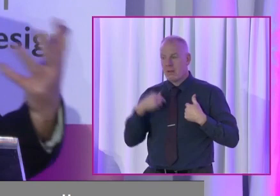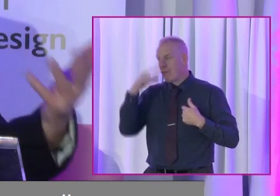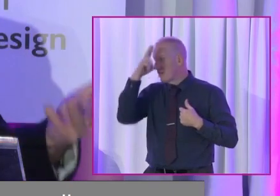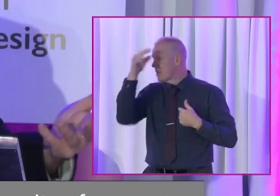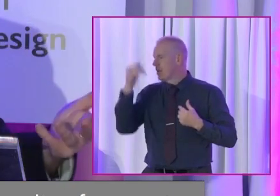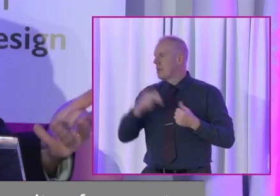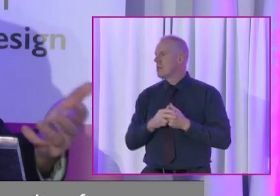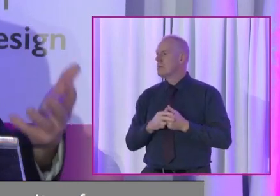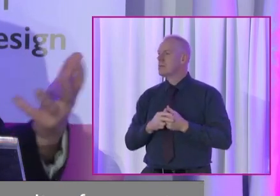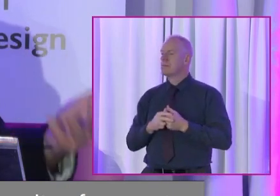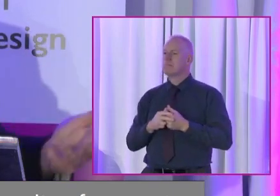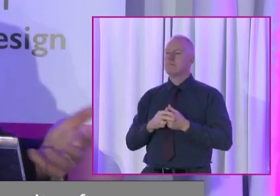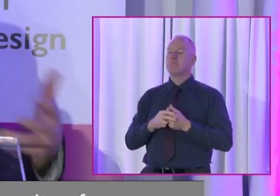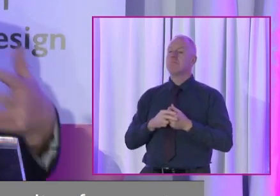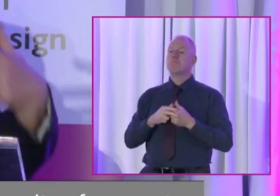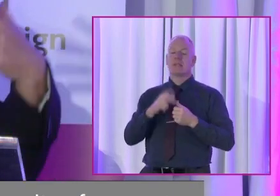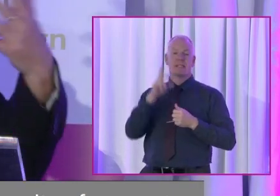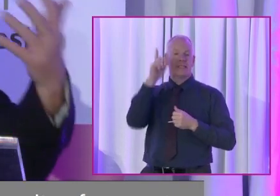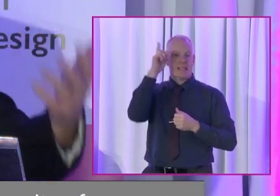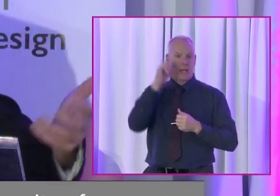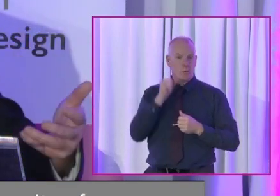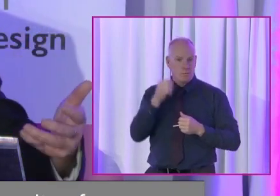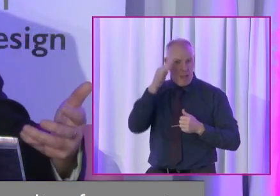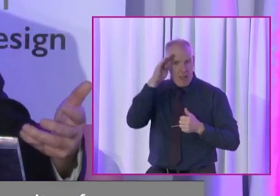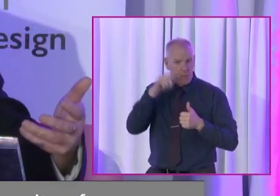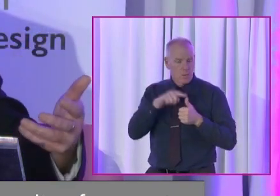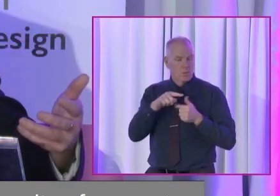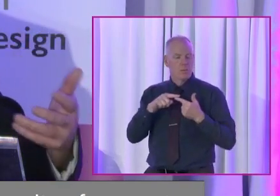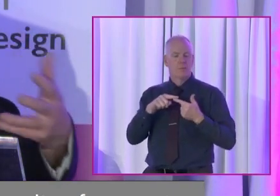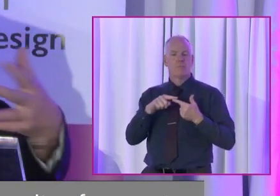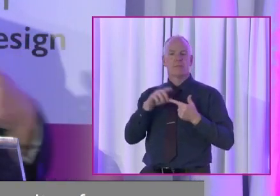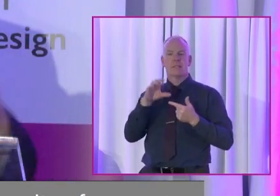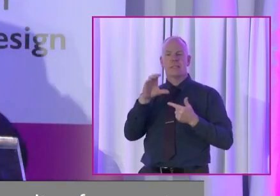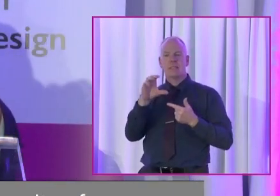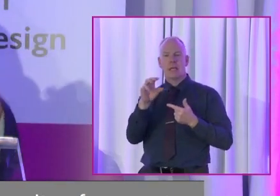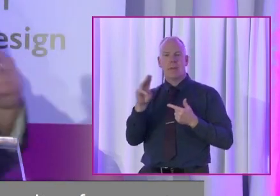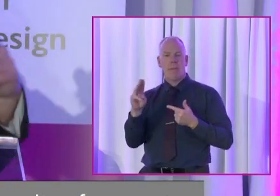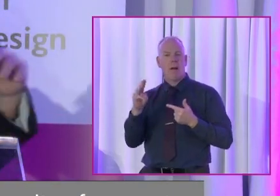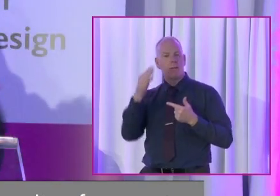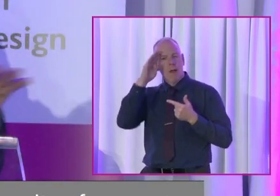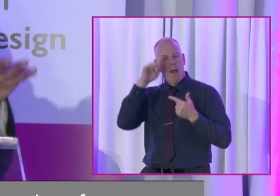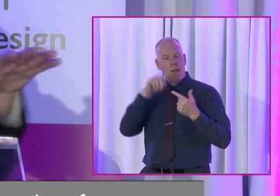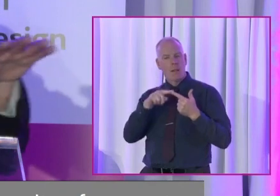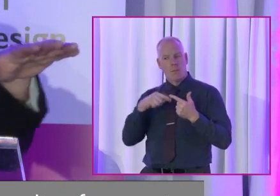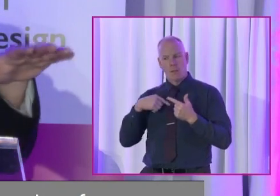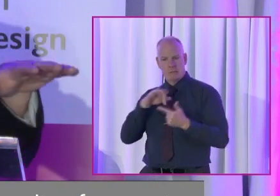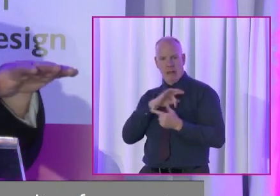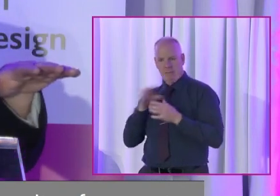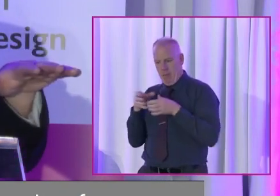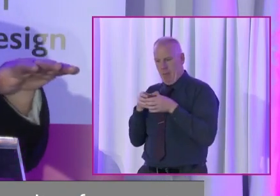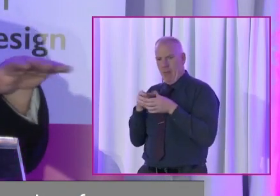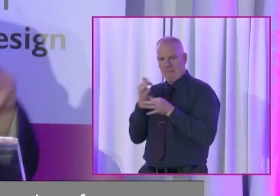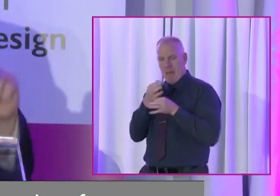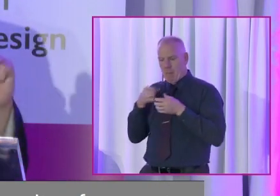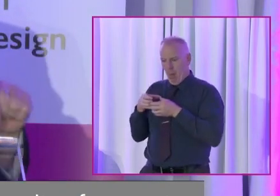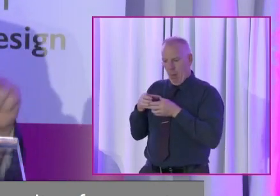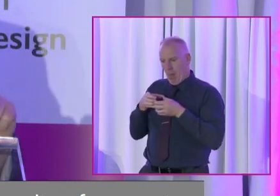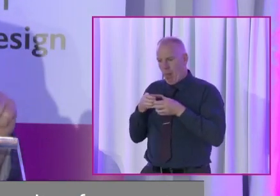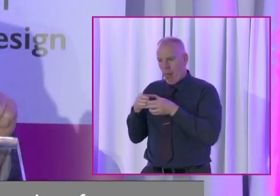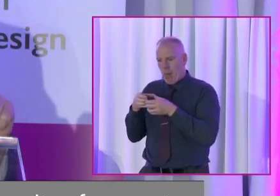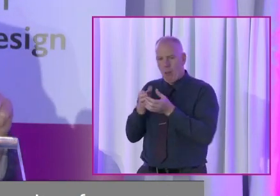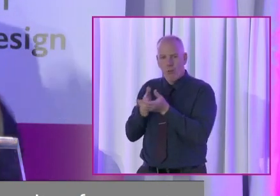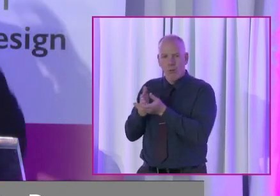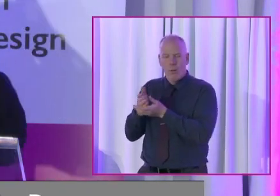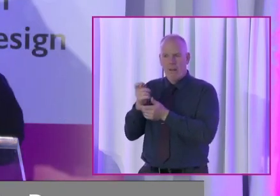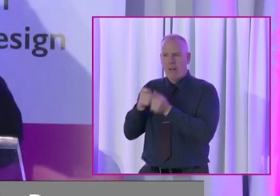let's say for argument's sake, Down Syndrome Ireland or Cerebral Palsy Ireland. So we were walking on a unitary journey. And since